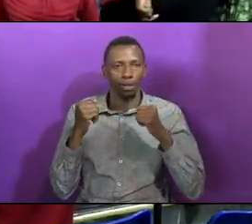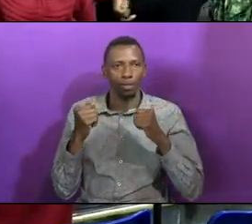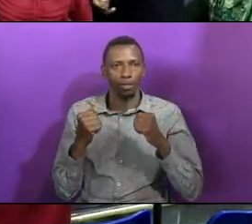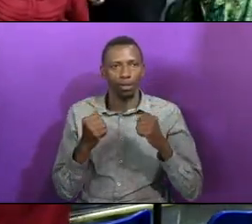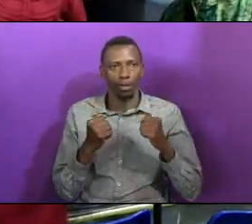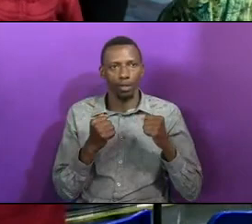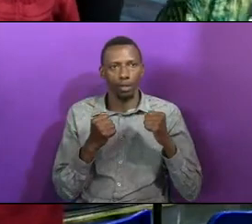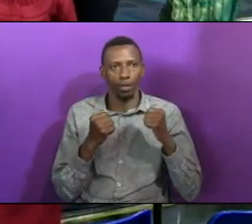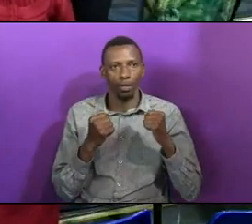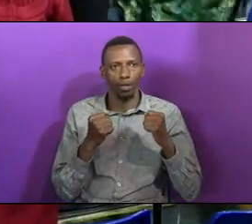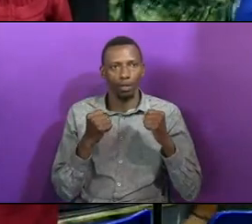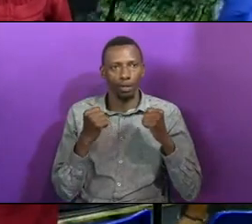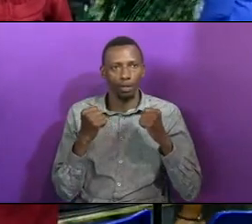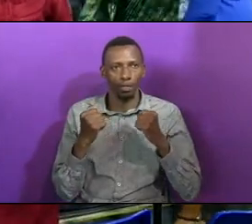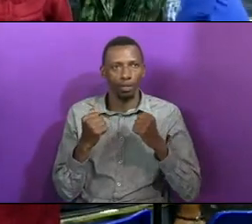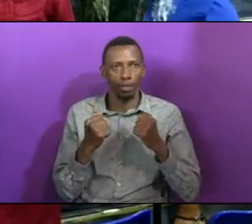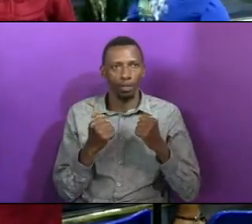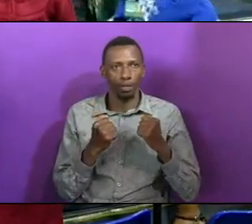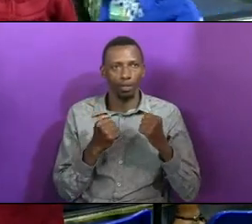Of is power.